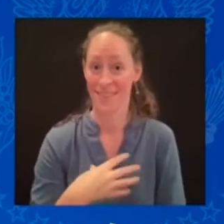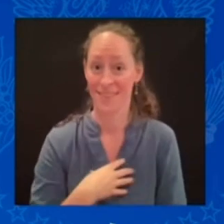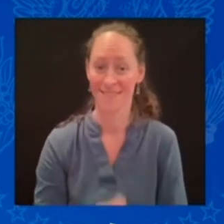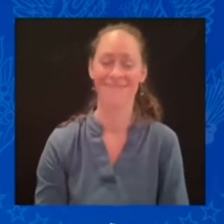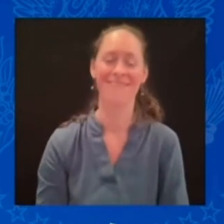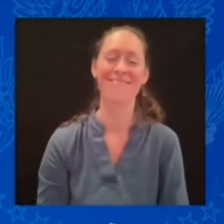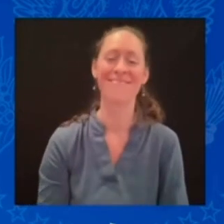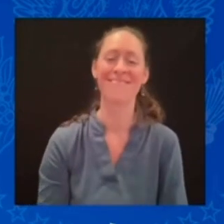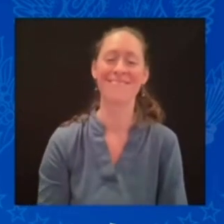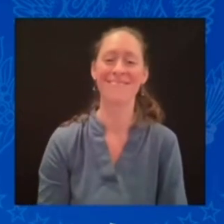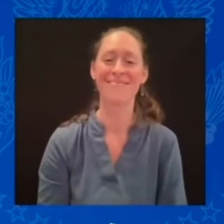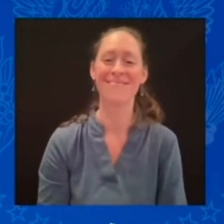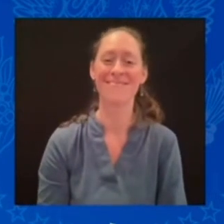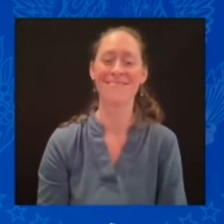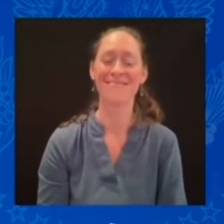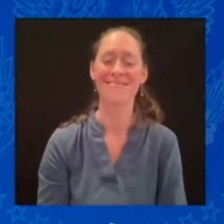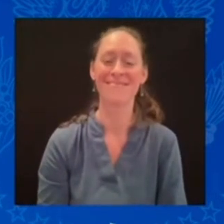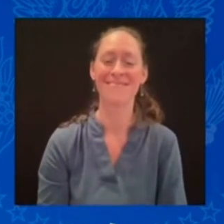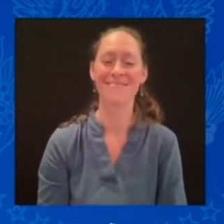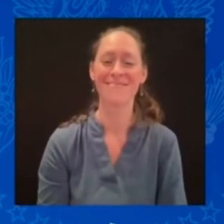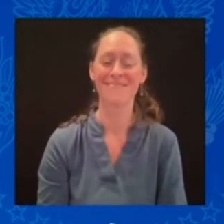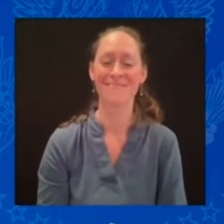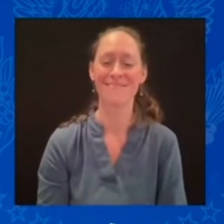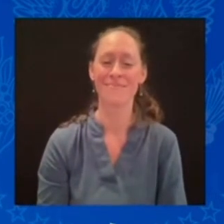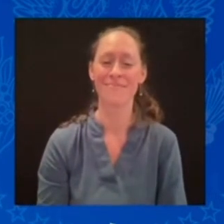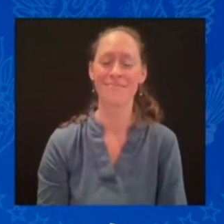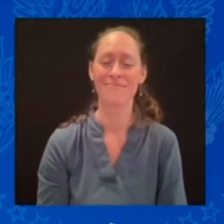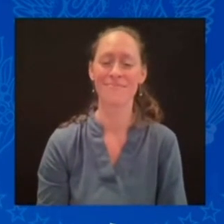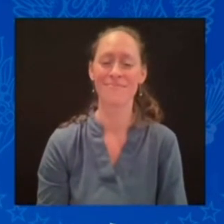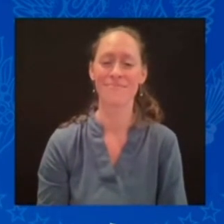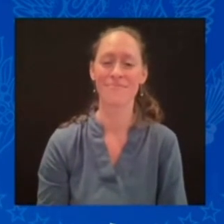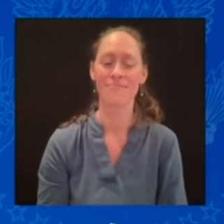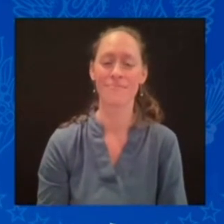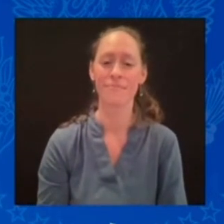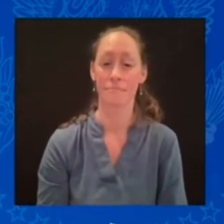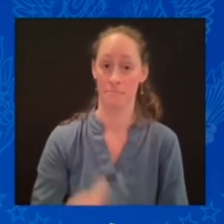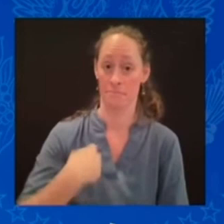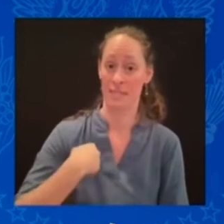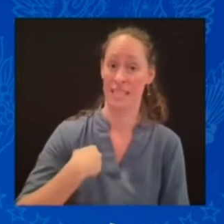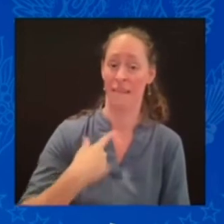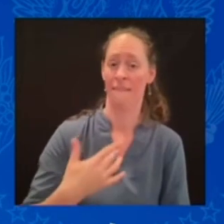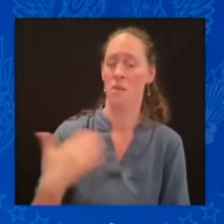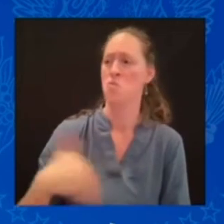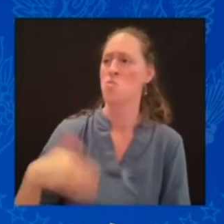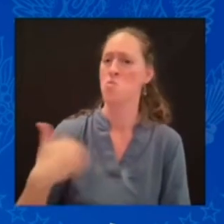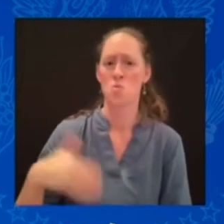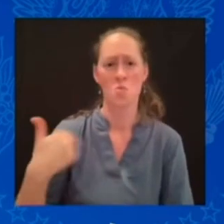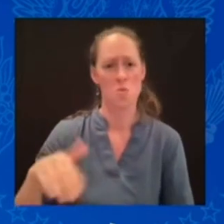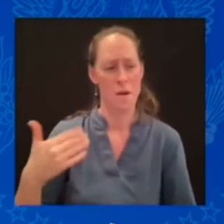allies and I think it was greatly created by you.